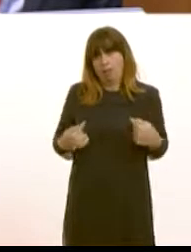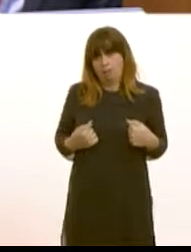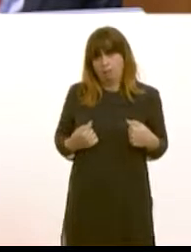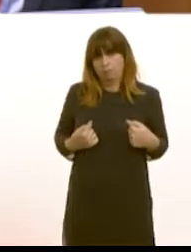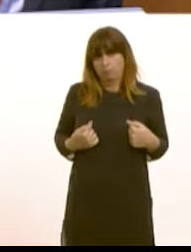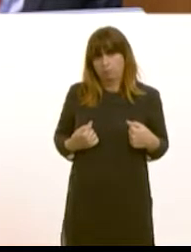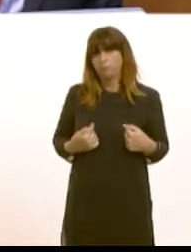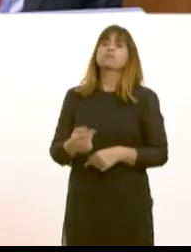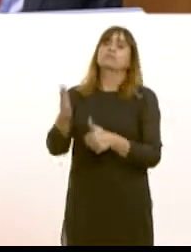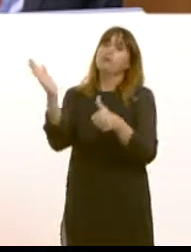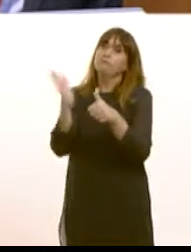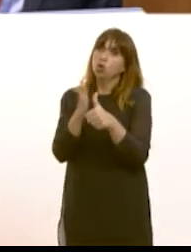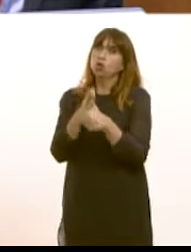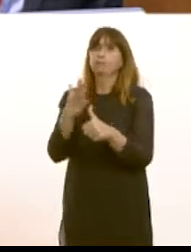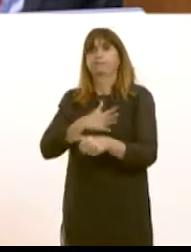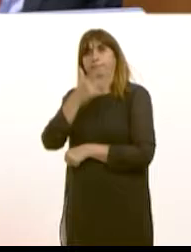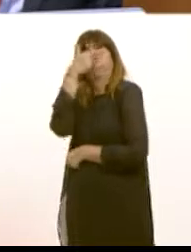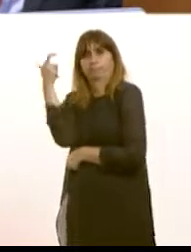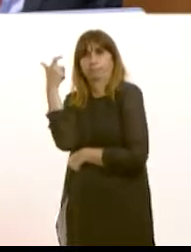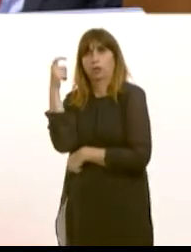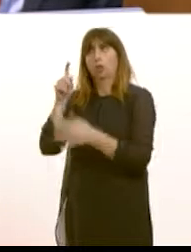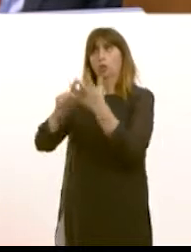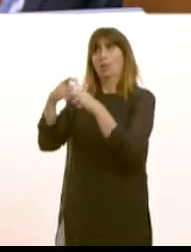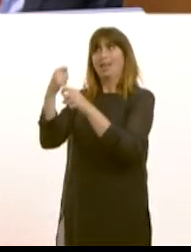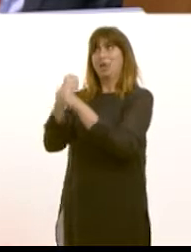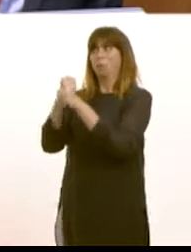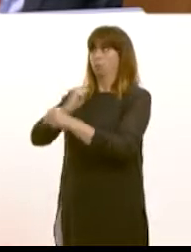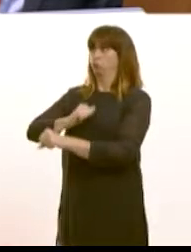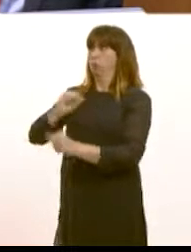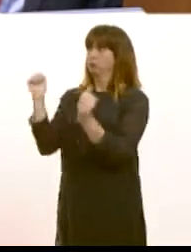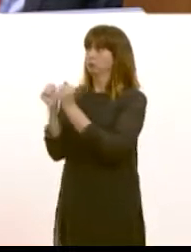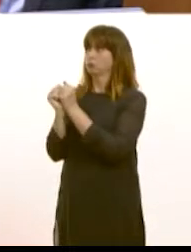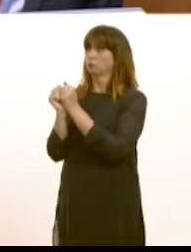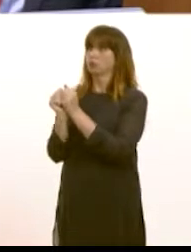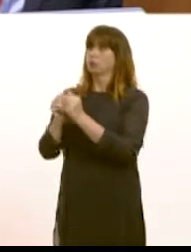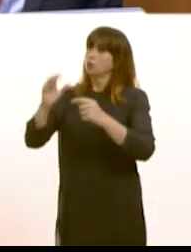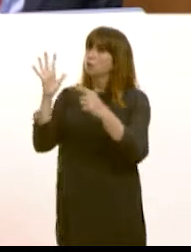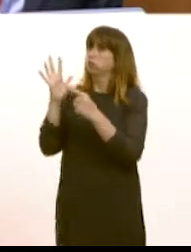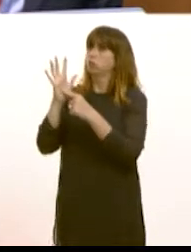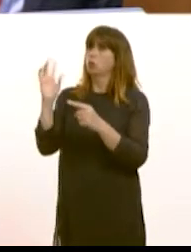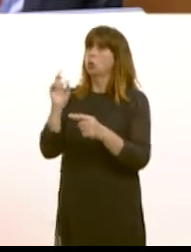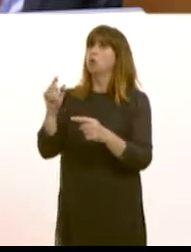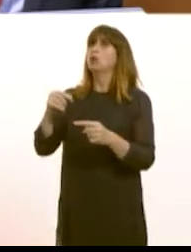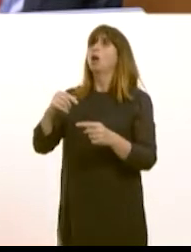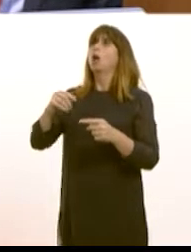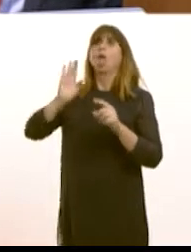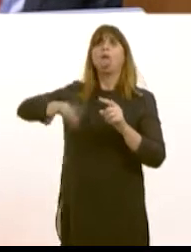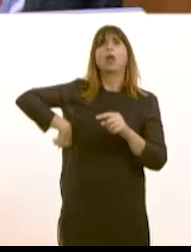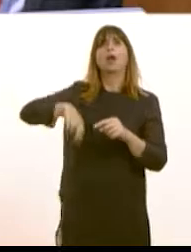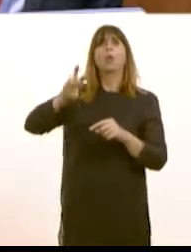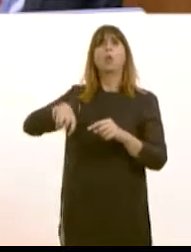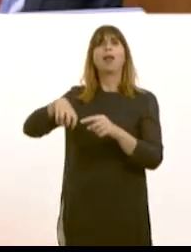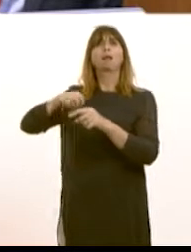to understand, first of all, that the UK government will keep to its commitment that the devolved governments will be at the heart of negotiations, not at the end of negotiations.